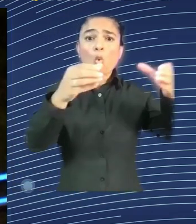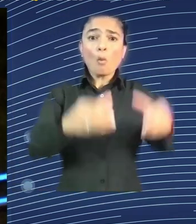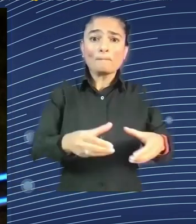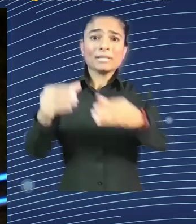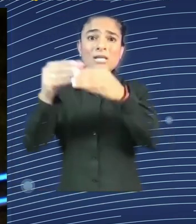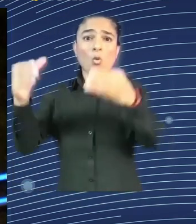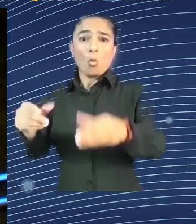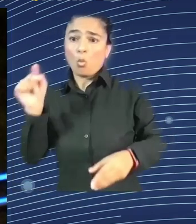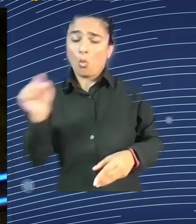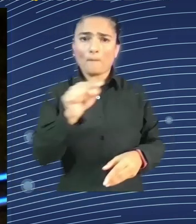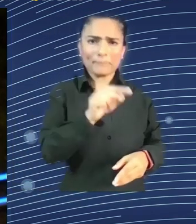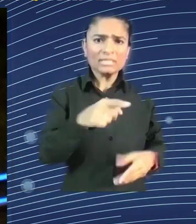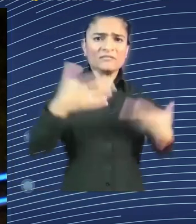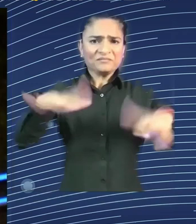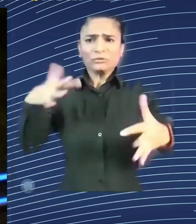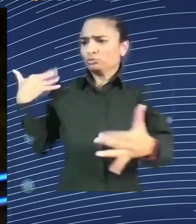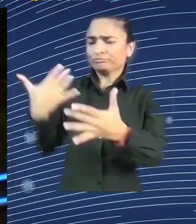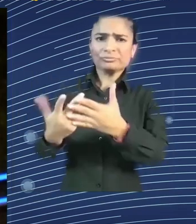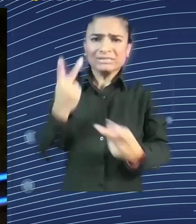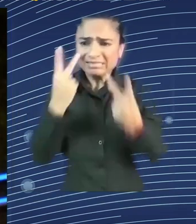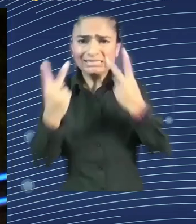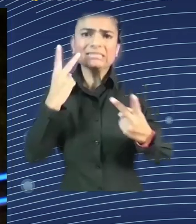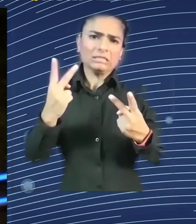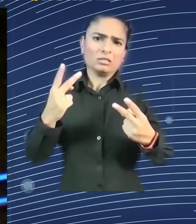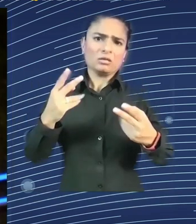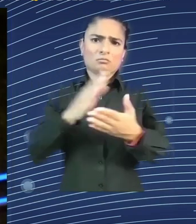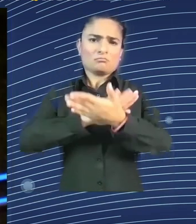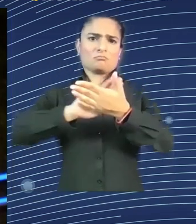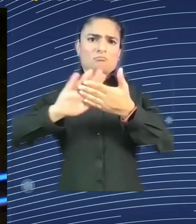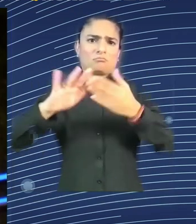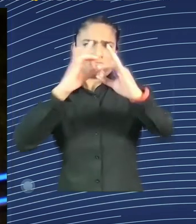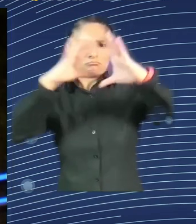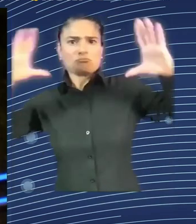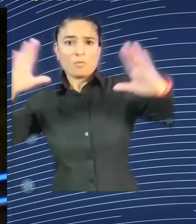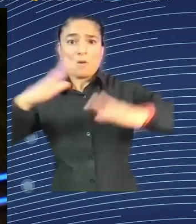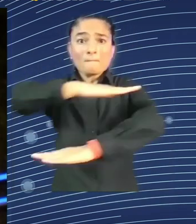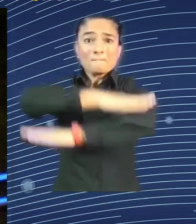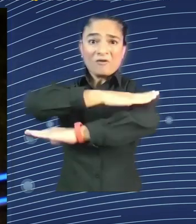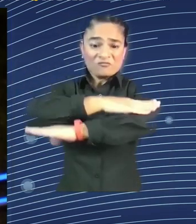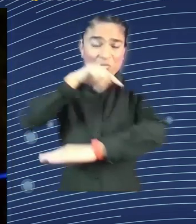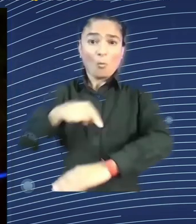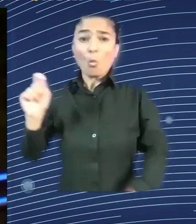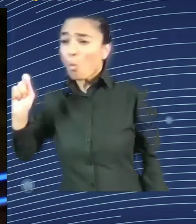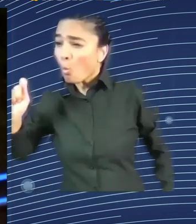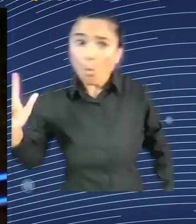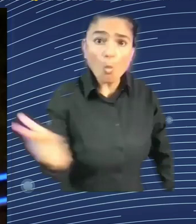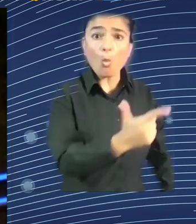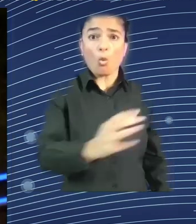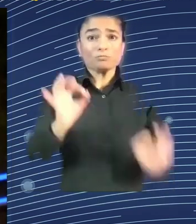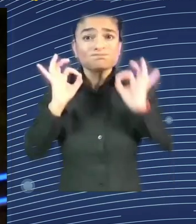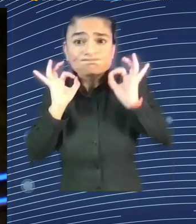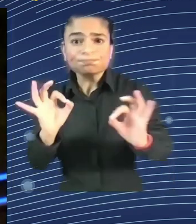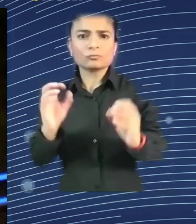they try to interfere into the process, absolutely, and they have not yet given it up.